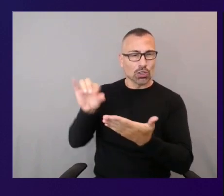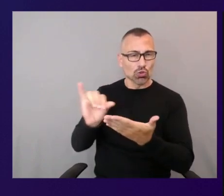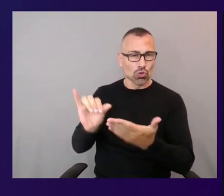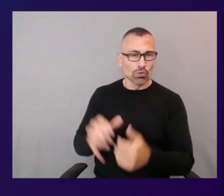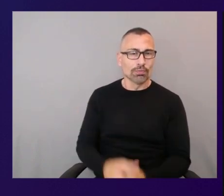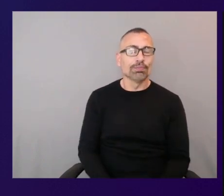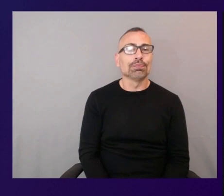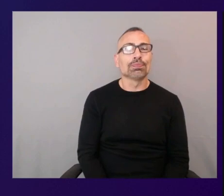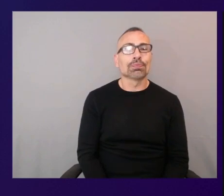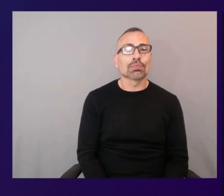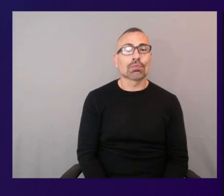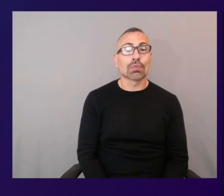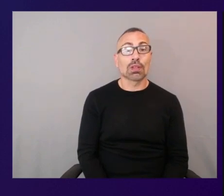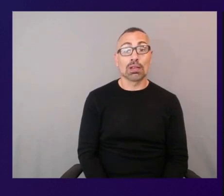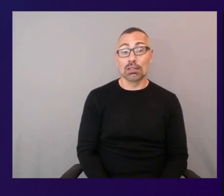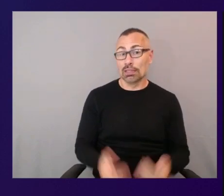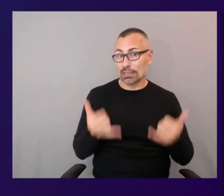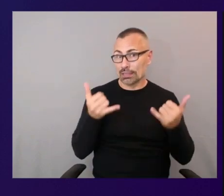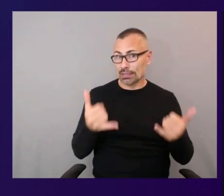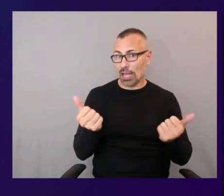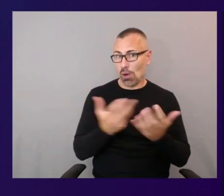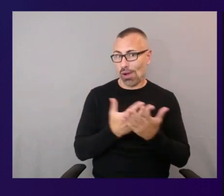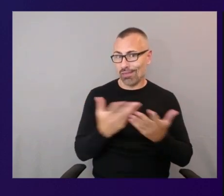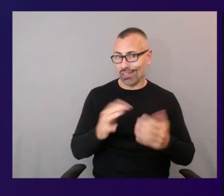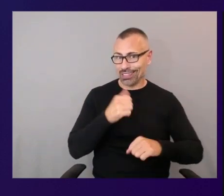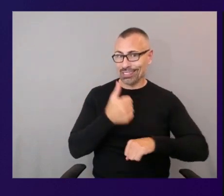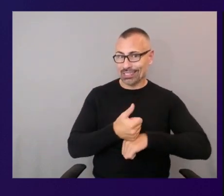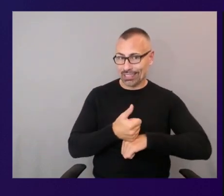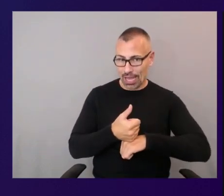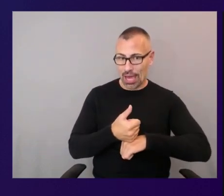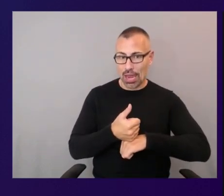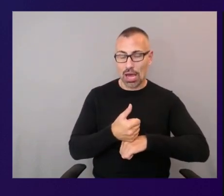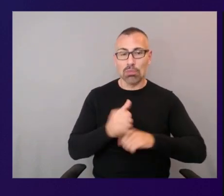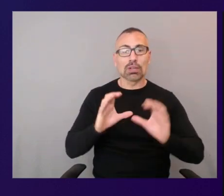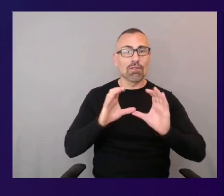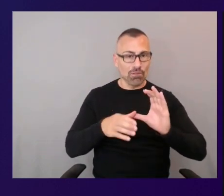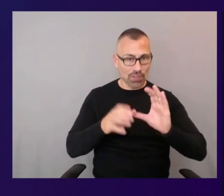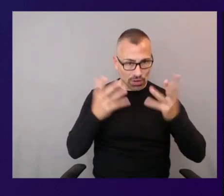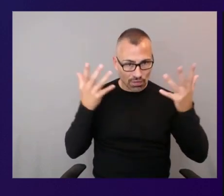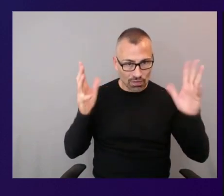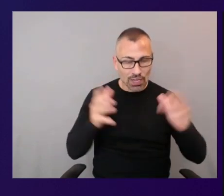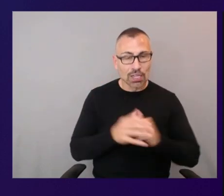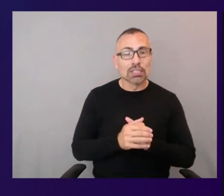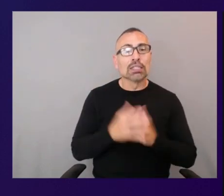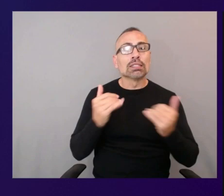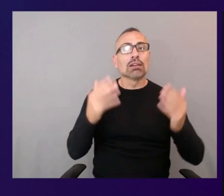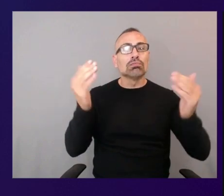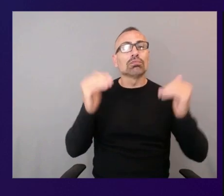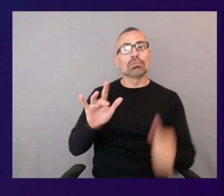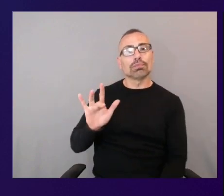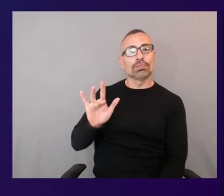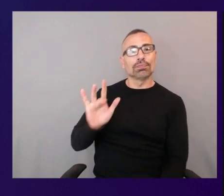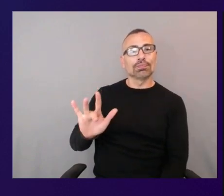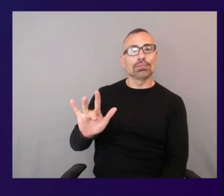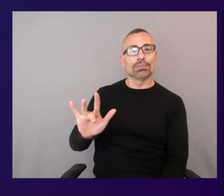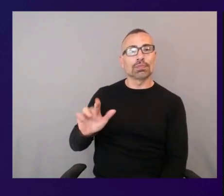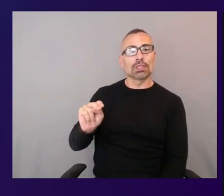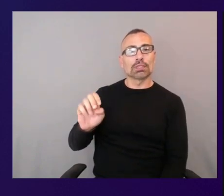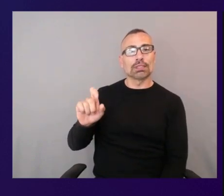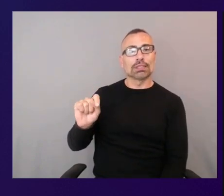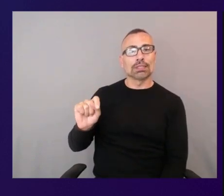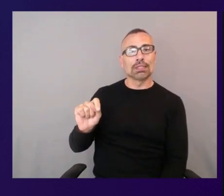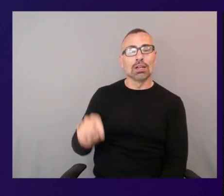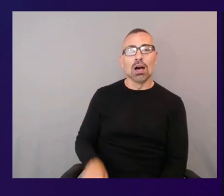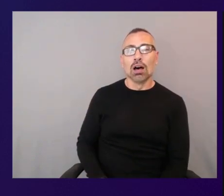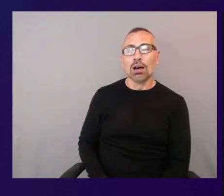so now that we've got everything set up and configured i'll go ahead and click next um so oh you got in